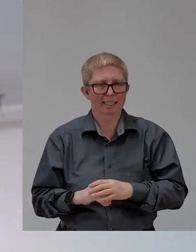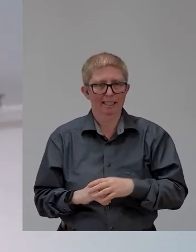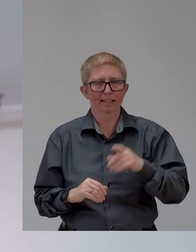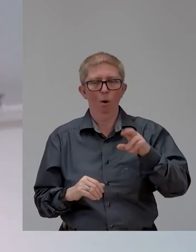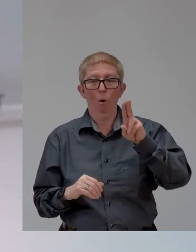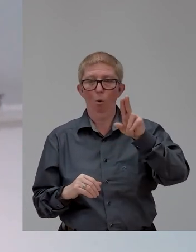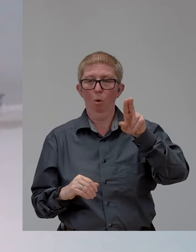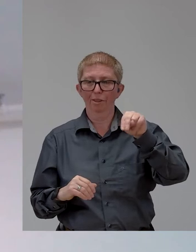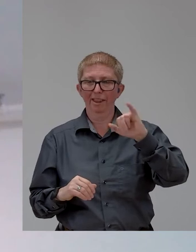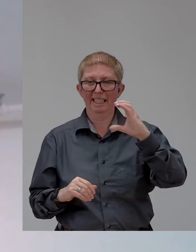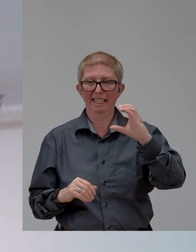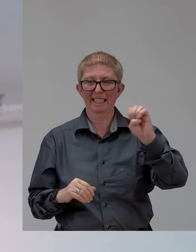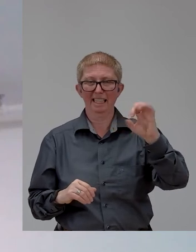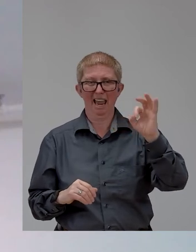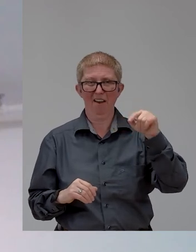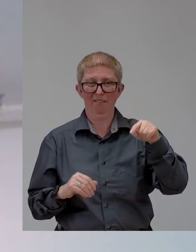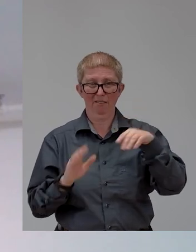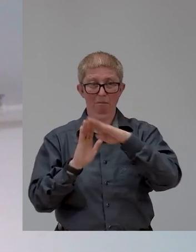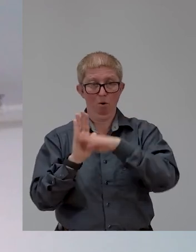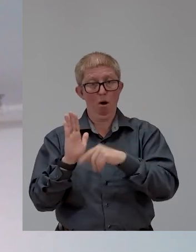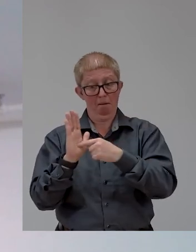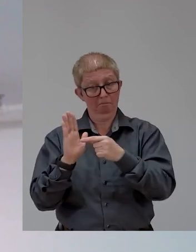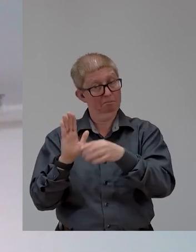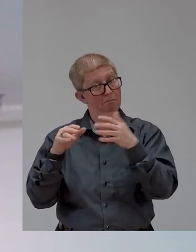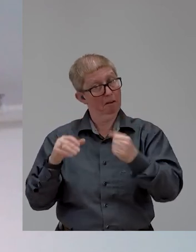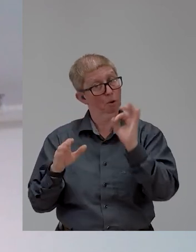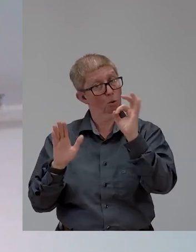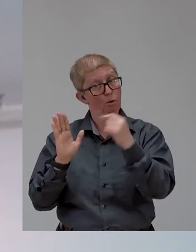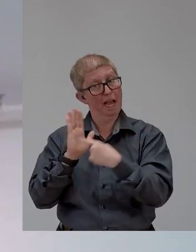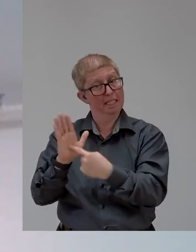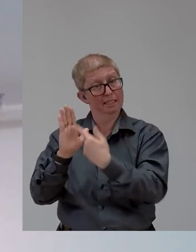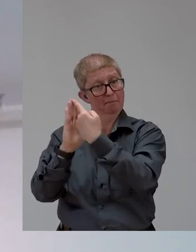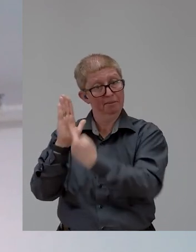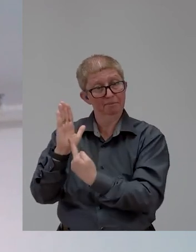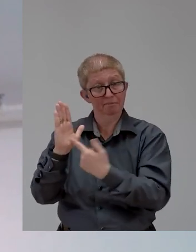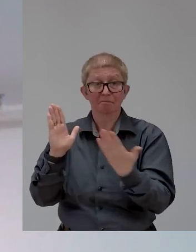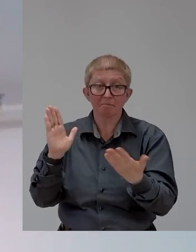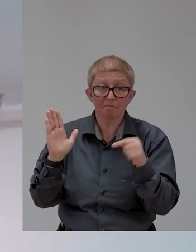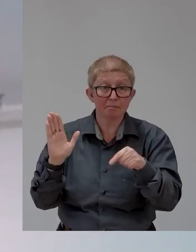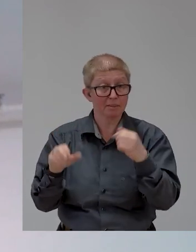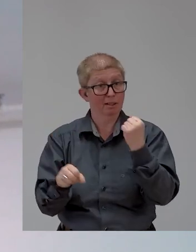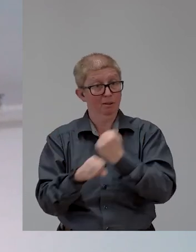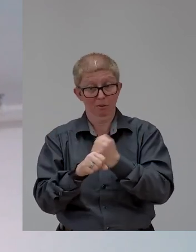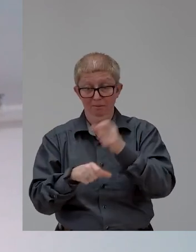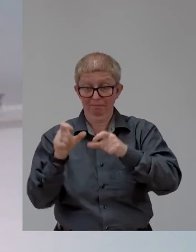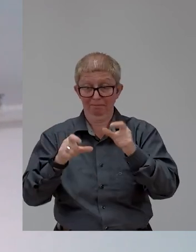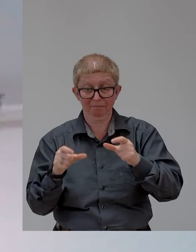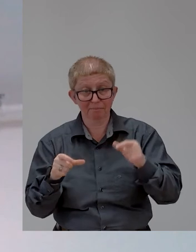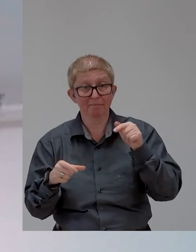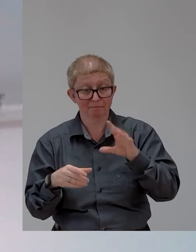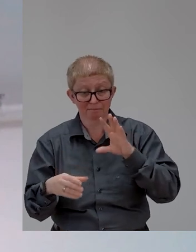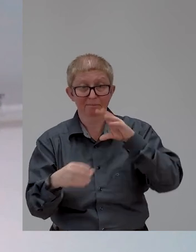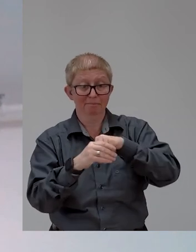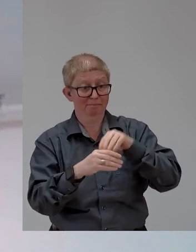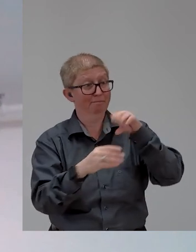increase education so that in turn we increase employment. UNICEF's book share, which frankly should get the Genius